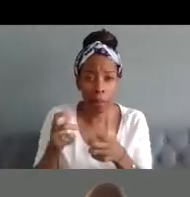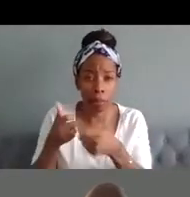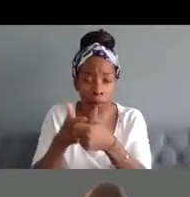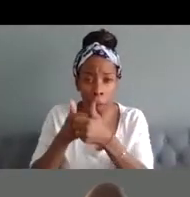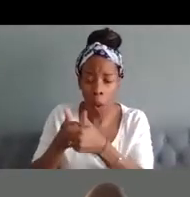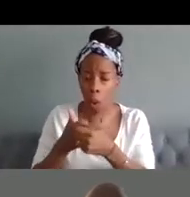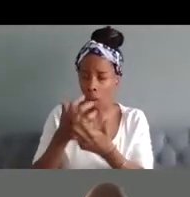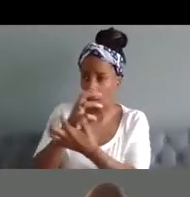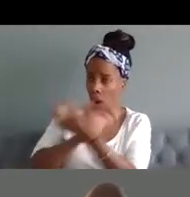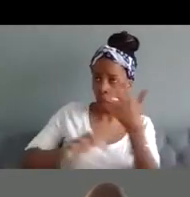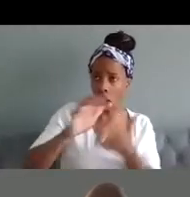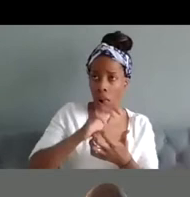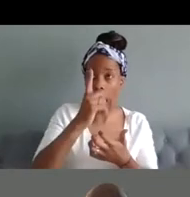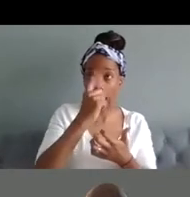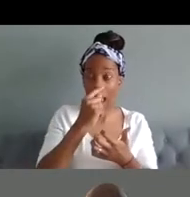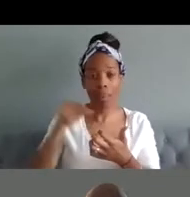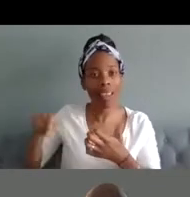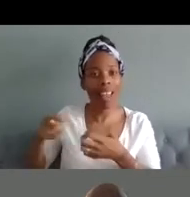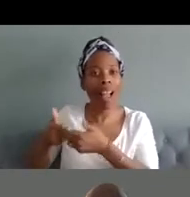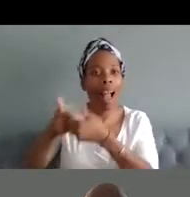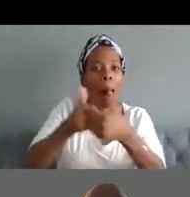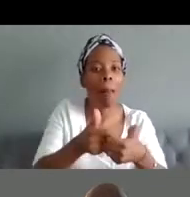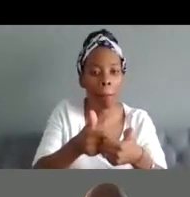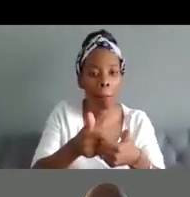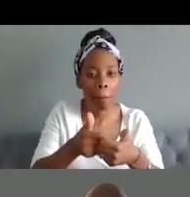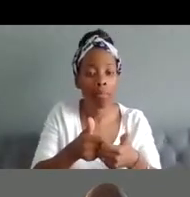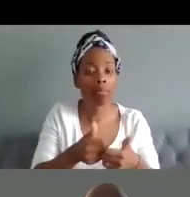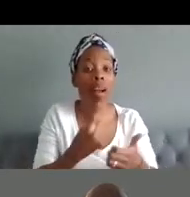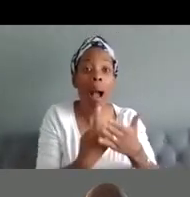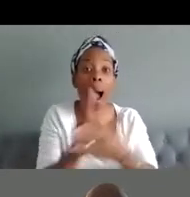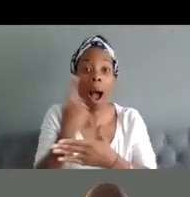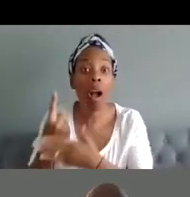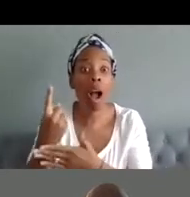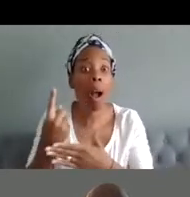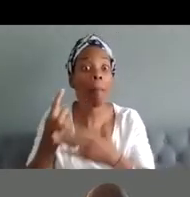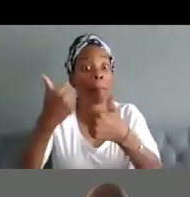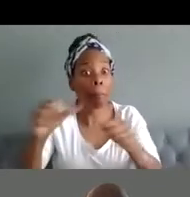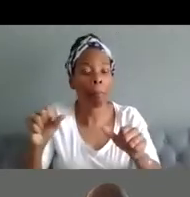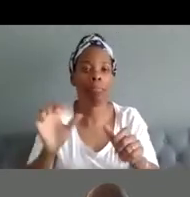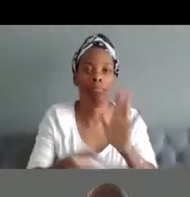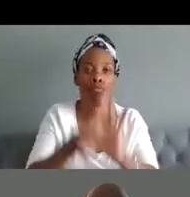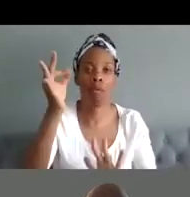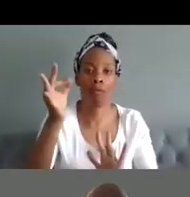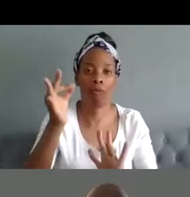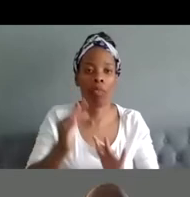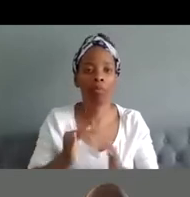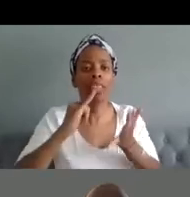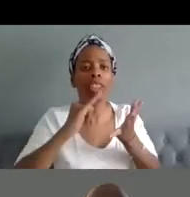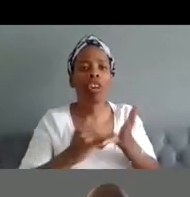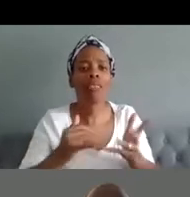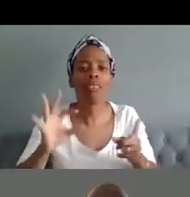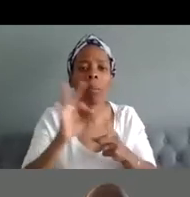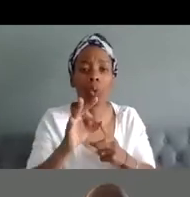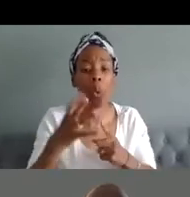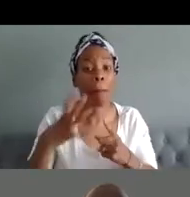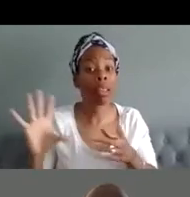and to improve those outcomes in social care sharif persaud has been working with project artworks for a long